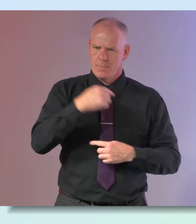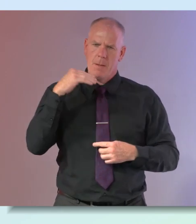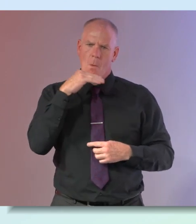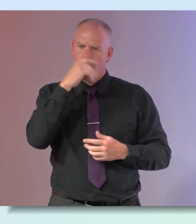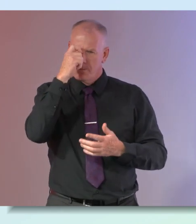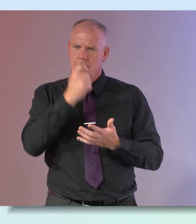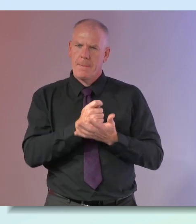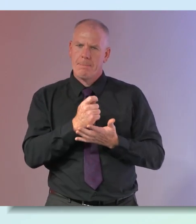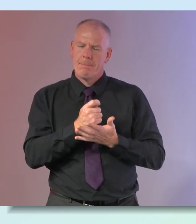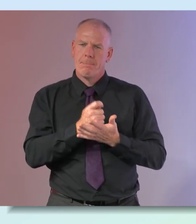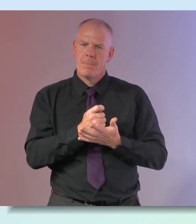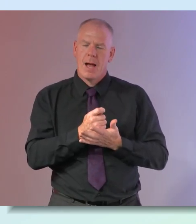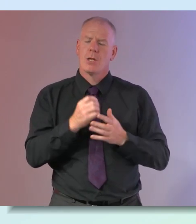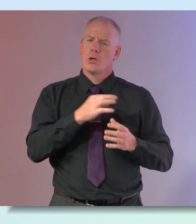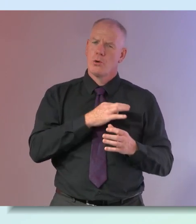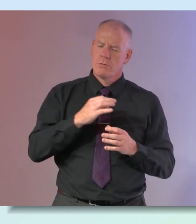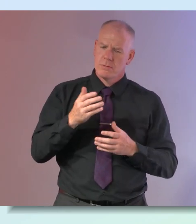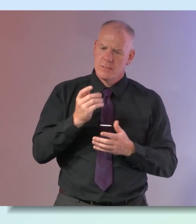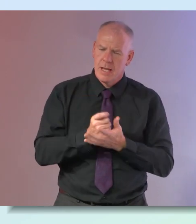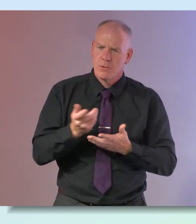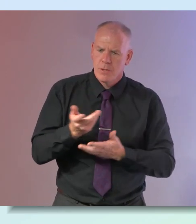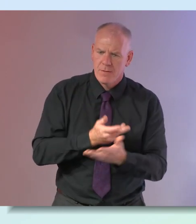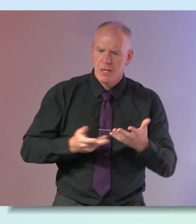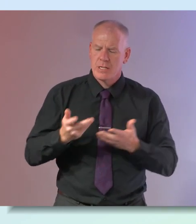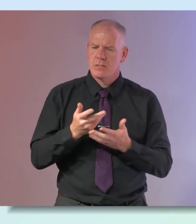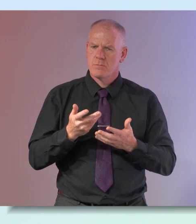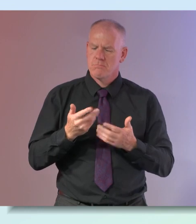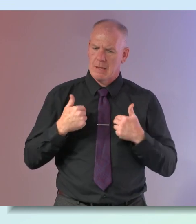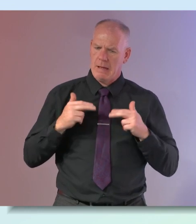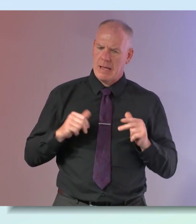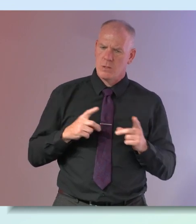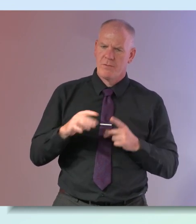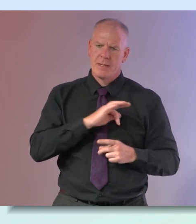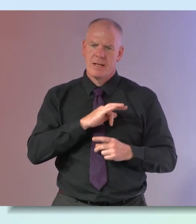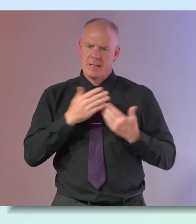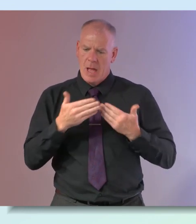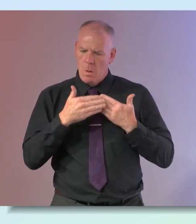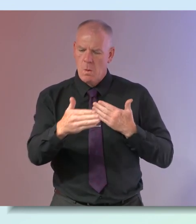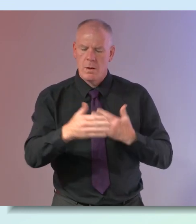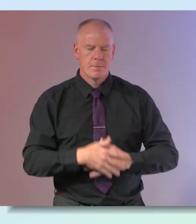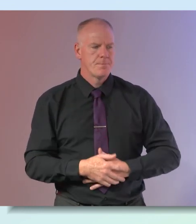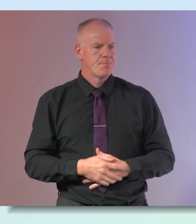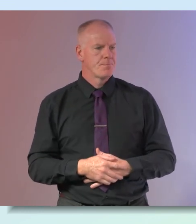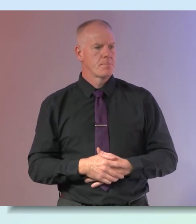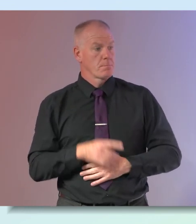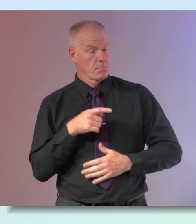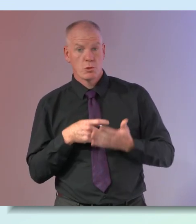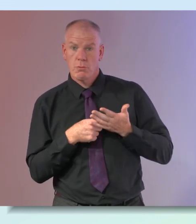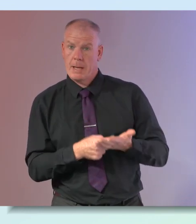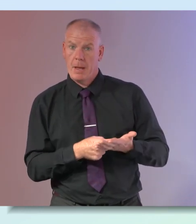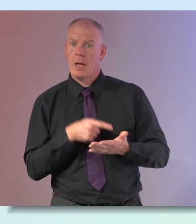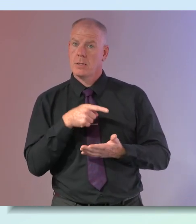time and a great conversation to be thinking what can i do now for myself and would you recommend that people